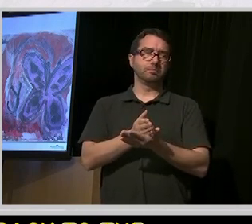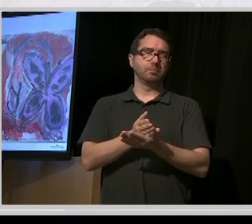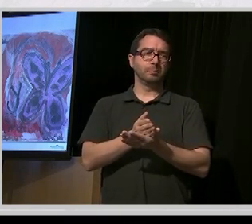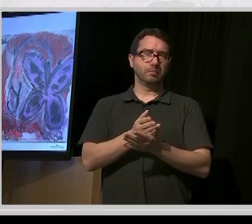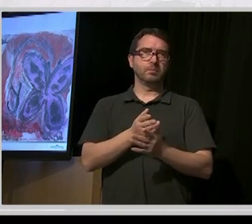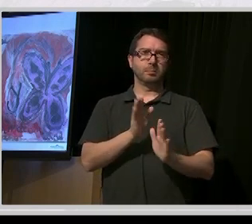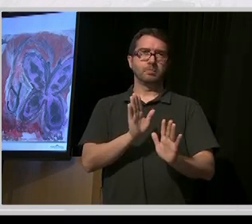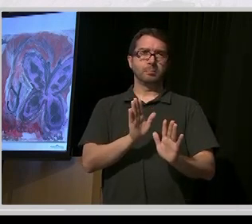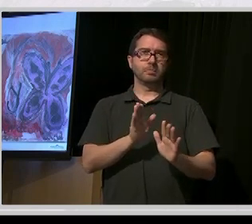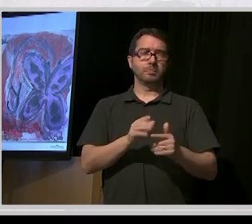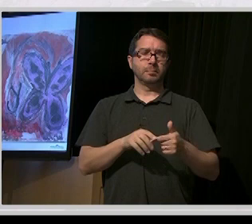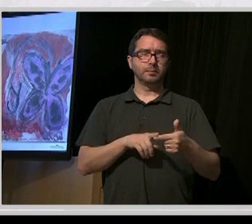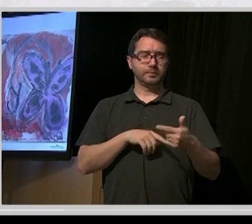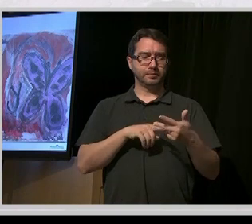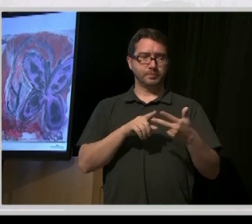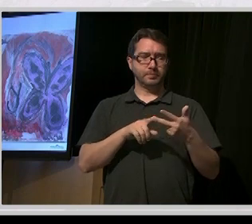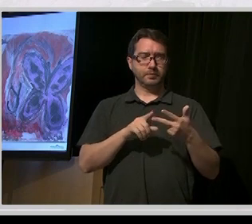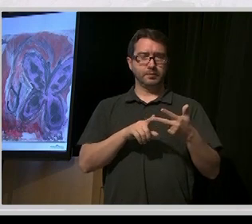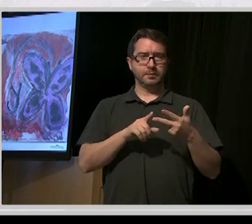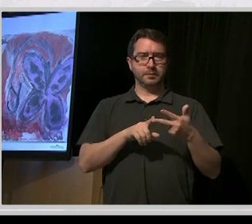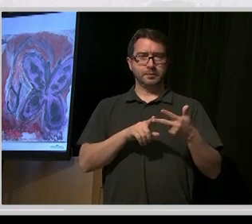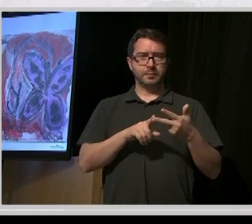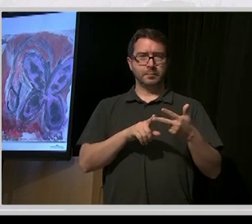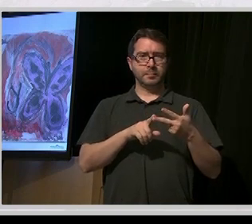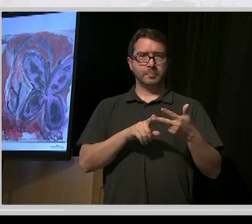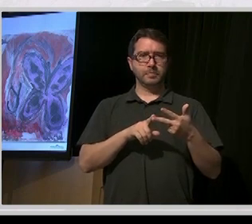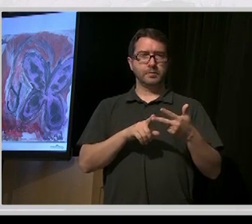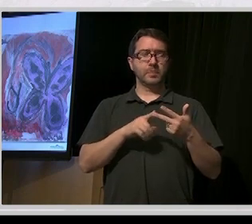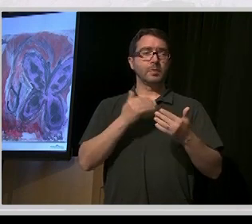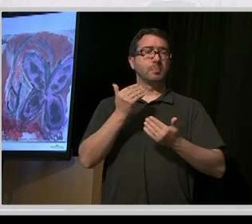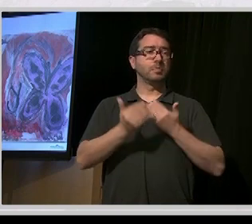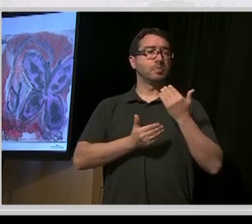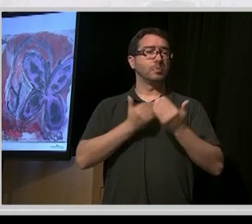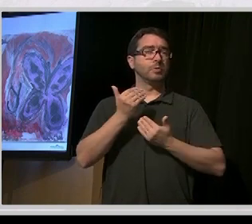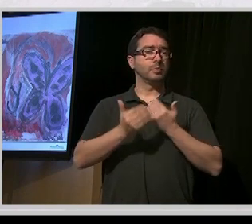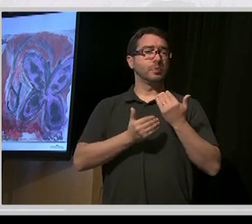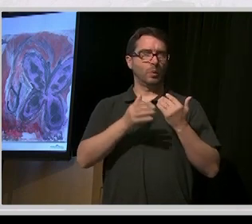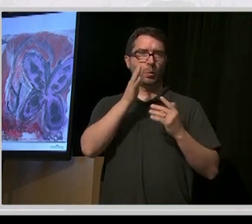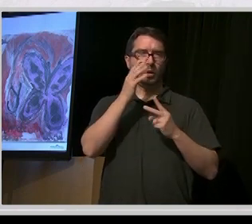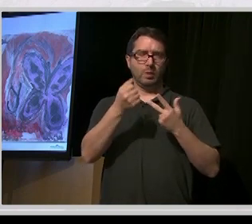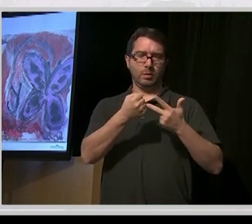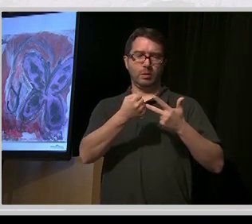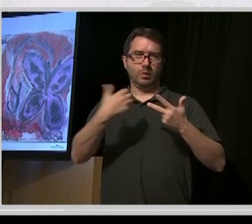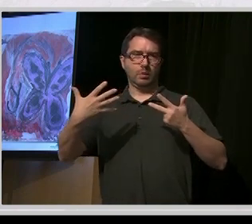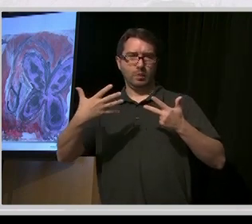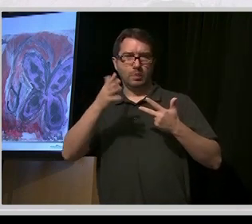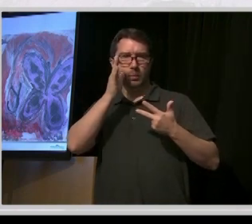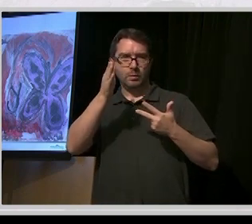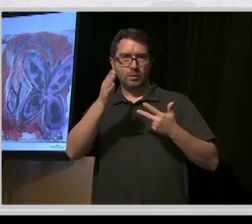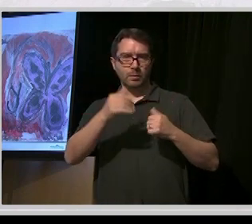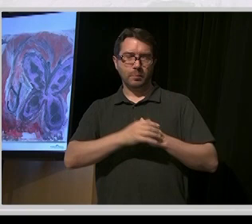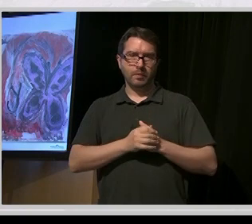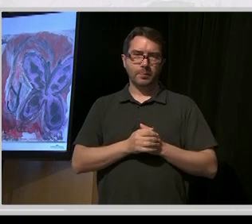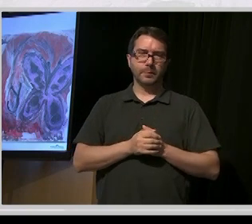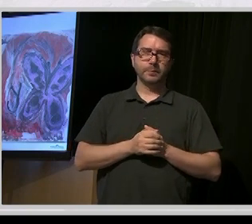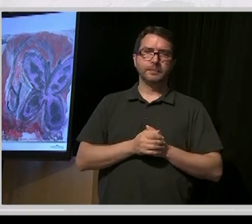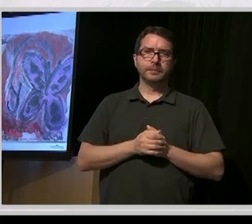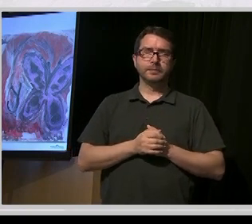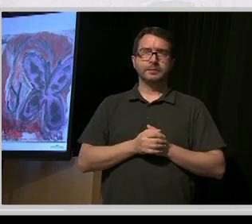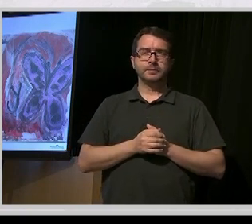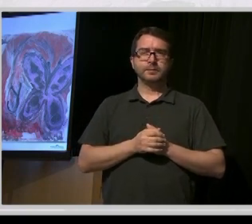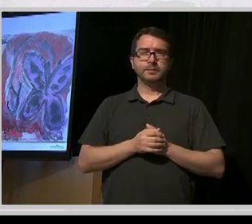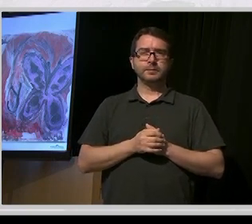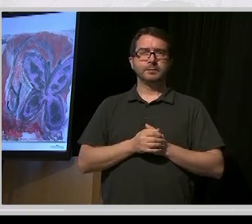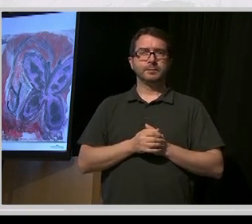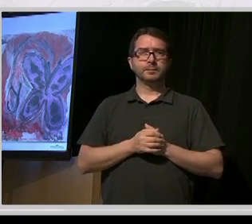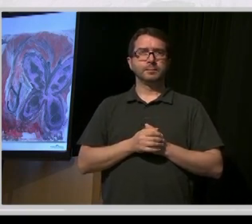be a big piece of this. The main process, and we can talk a bit more about this later in the day, is to